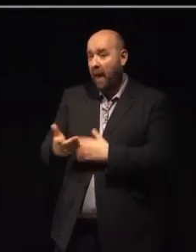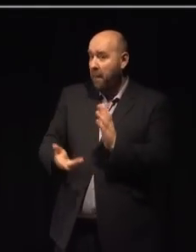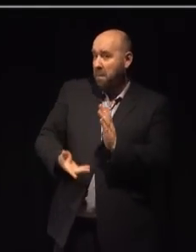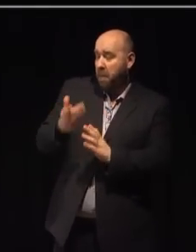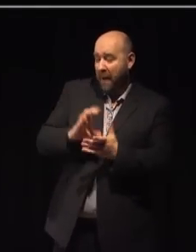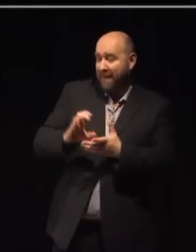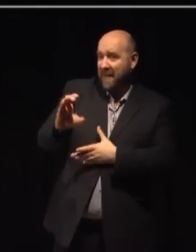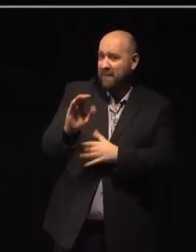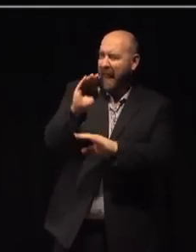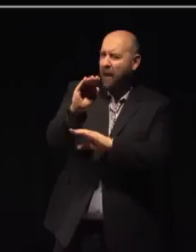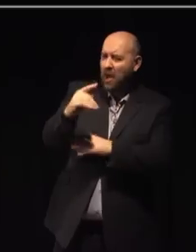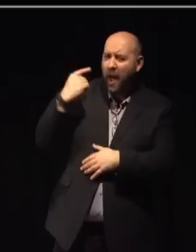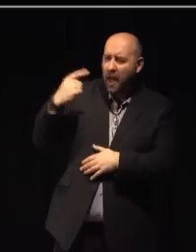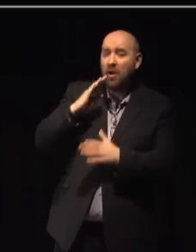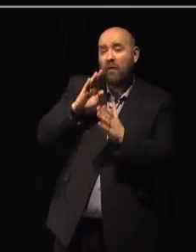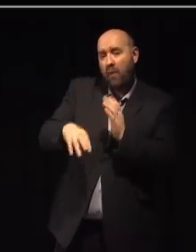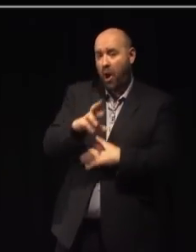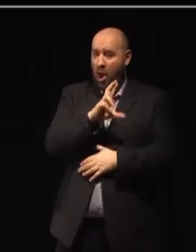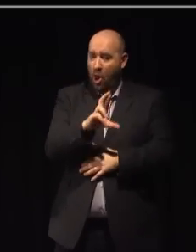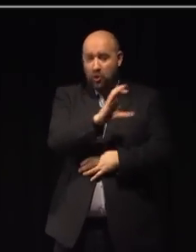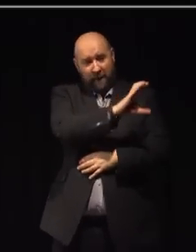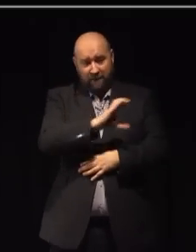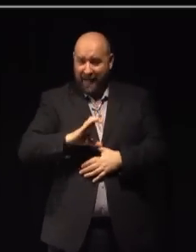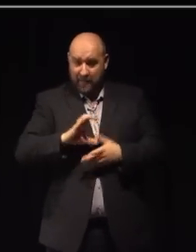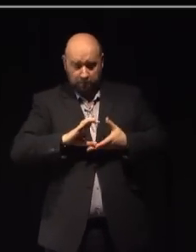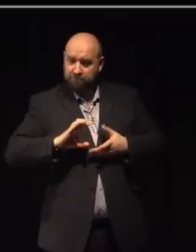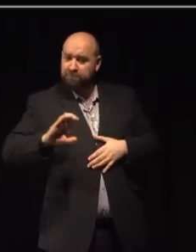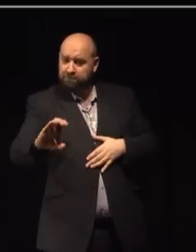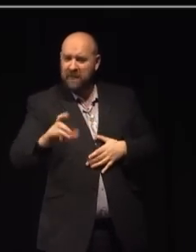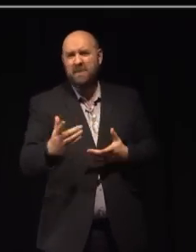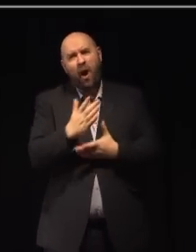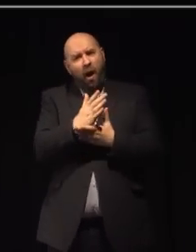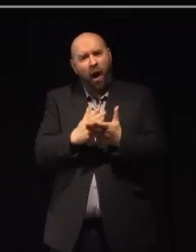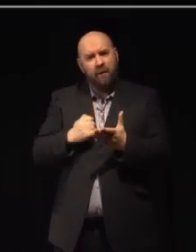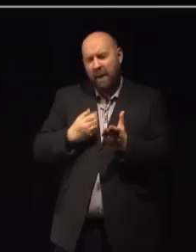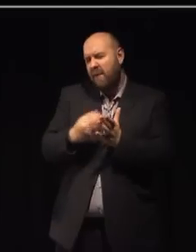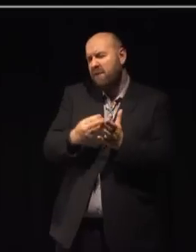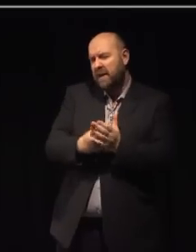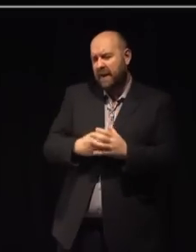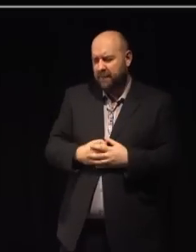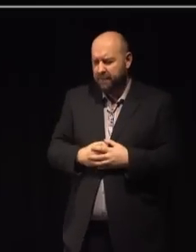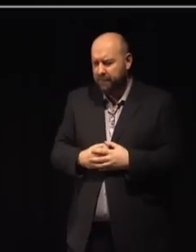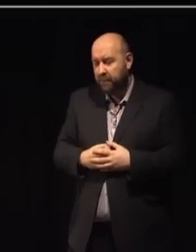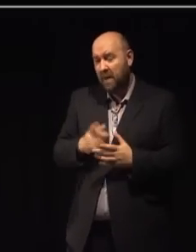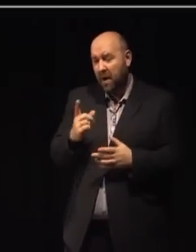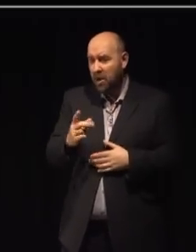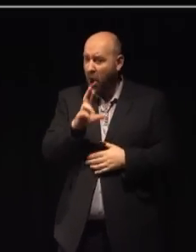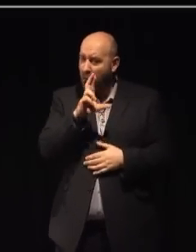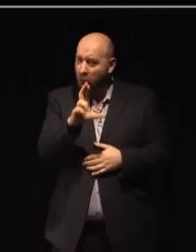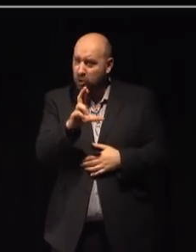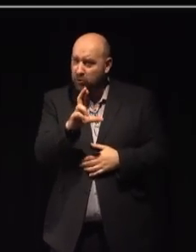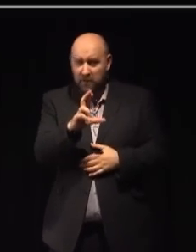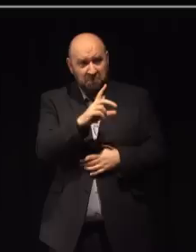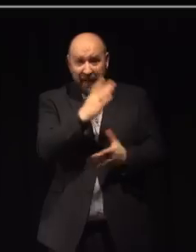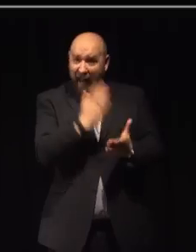outside London will come from lottery revenue, which now makes up around half of our funds. But lottery revenue is